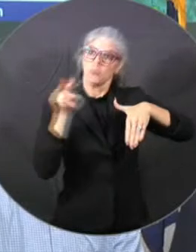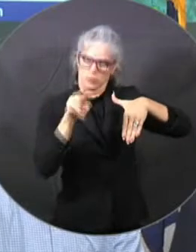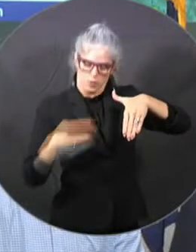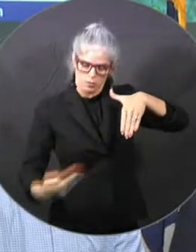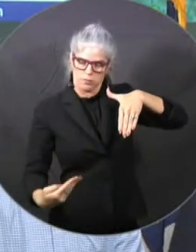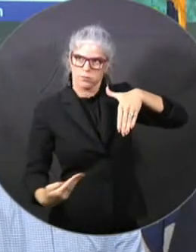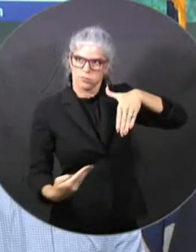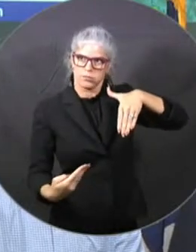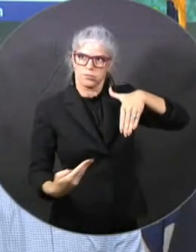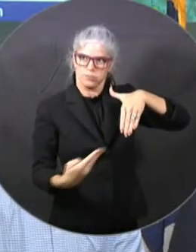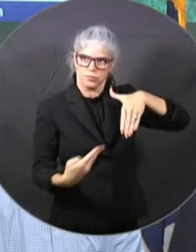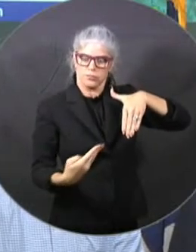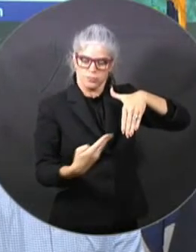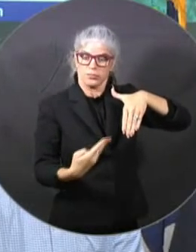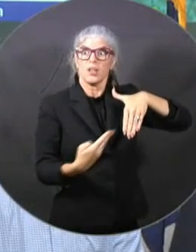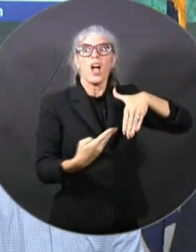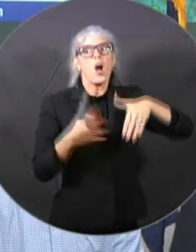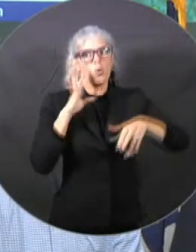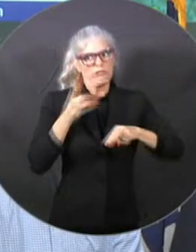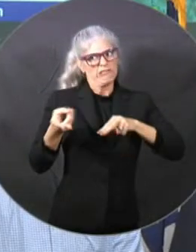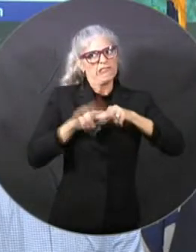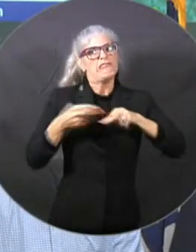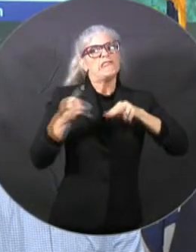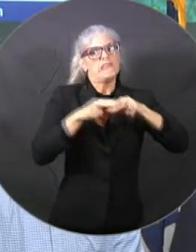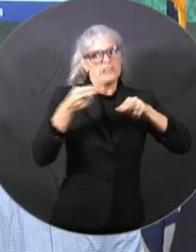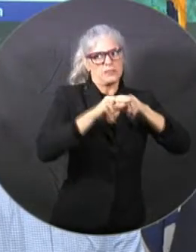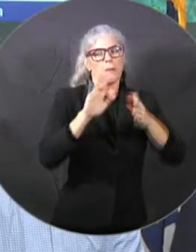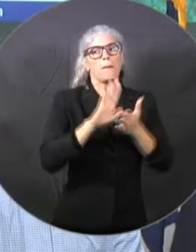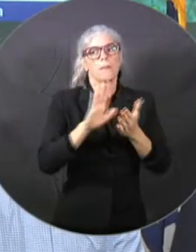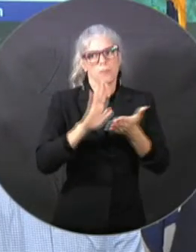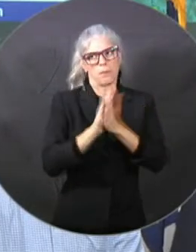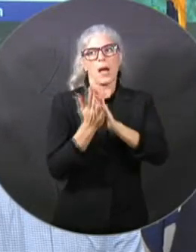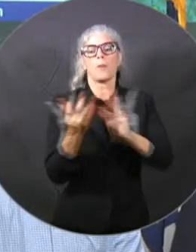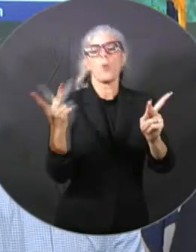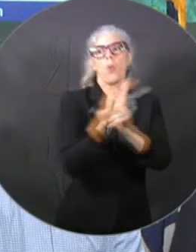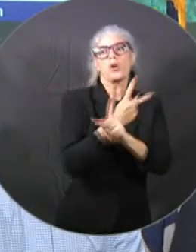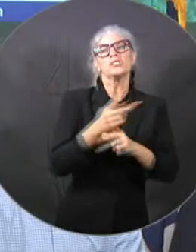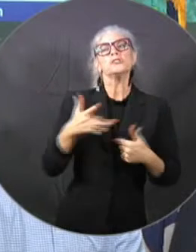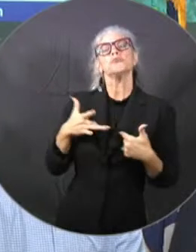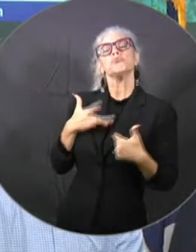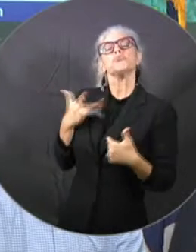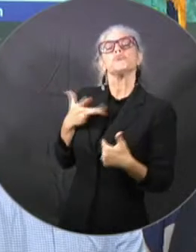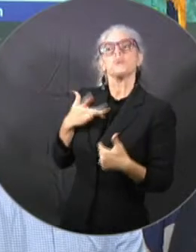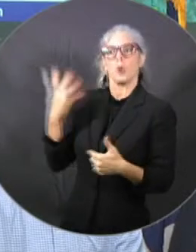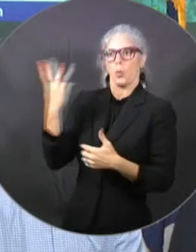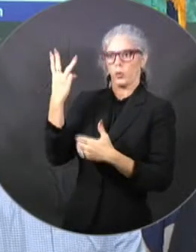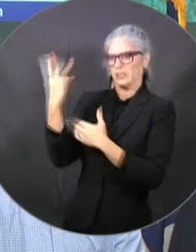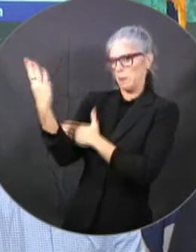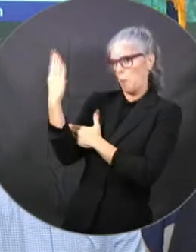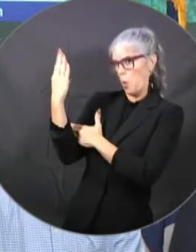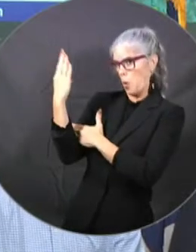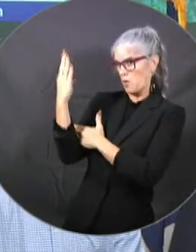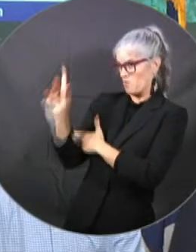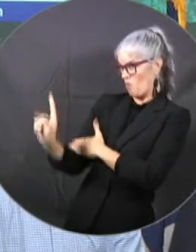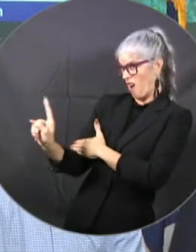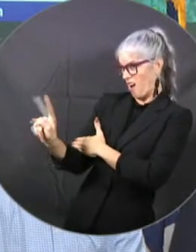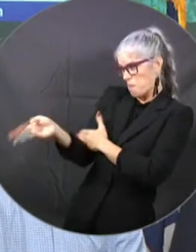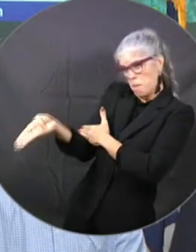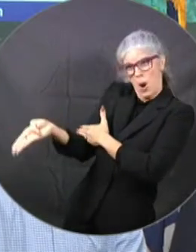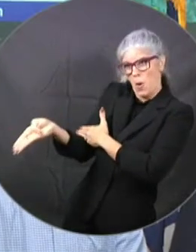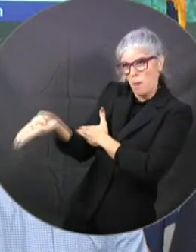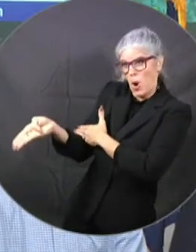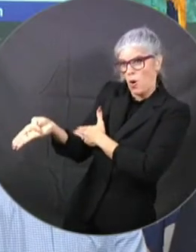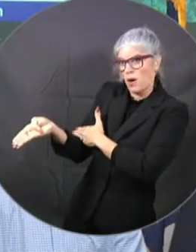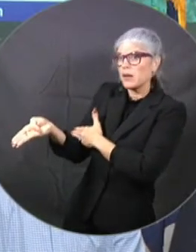at 1 a.m. Wednesday morning, it's going to be about 80 miles due west of Pinellas County. And